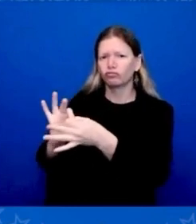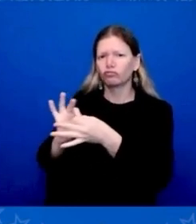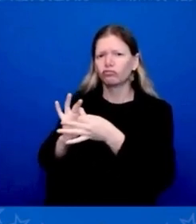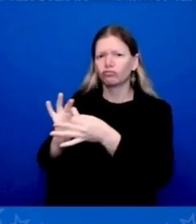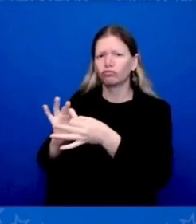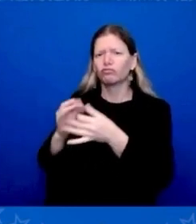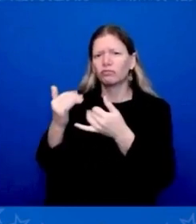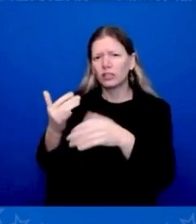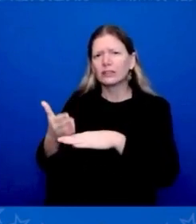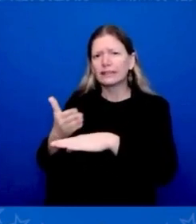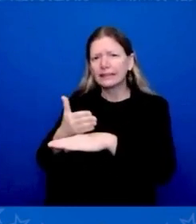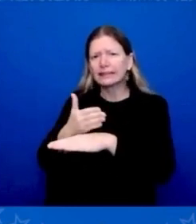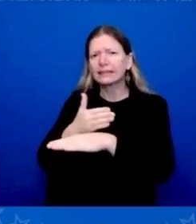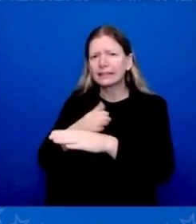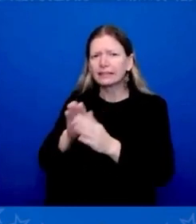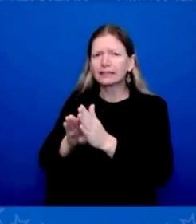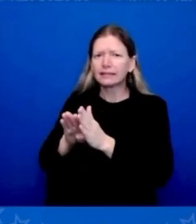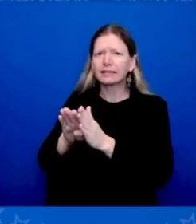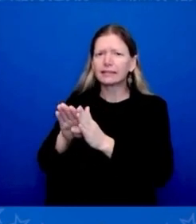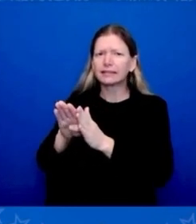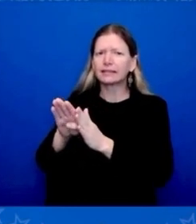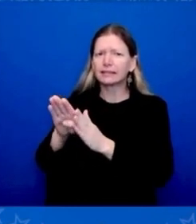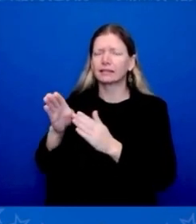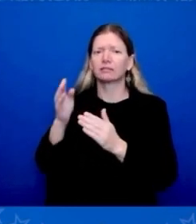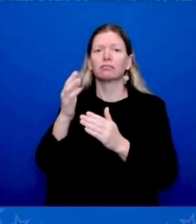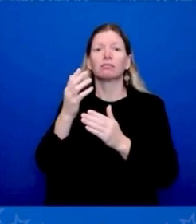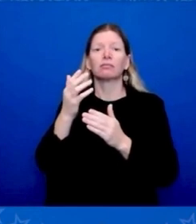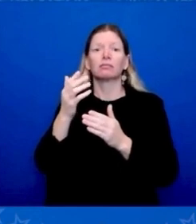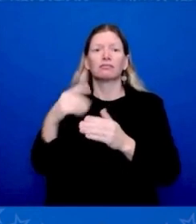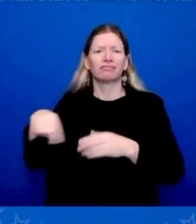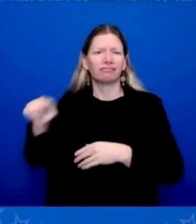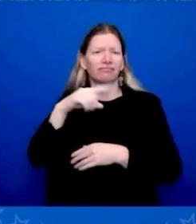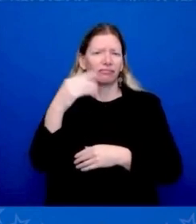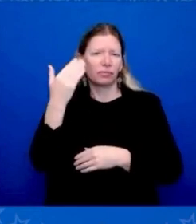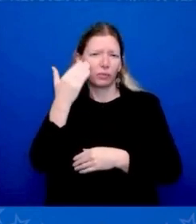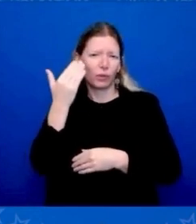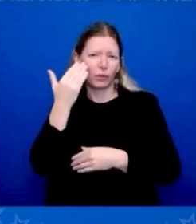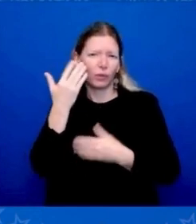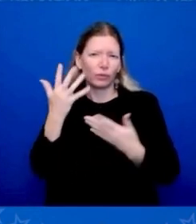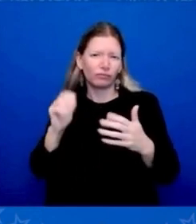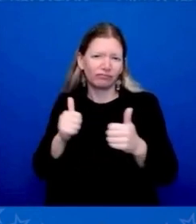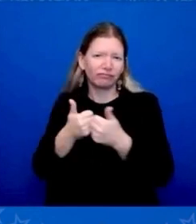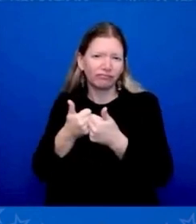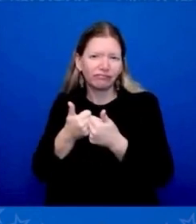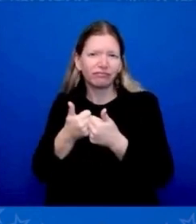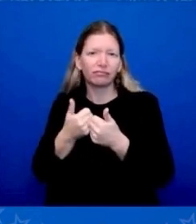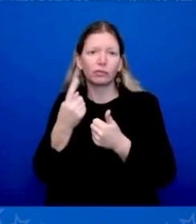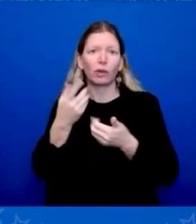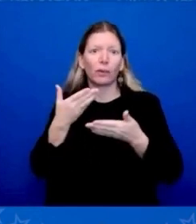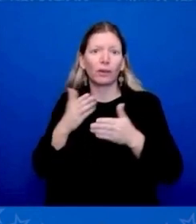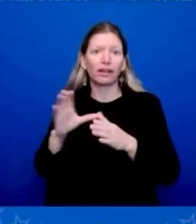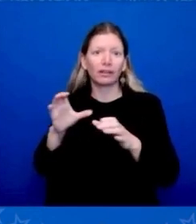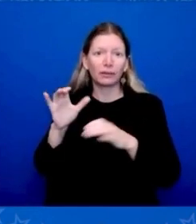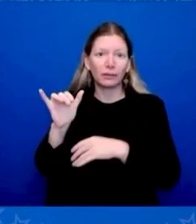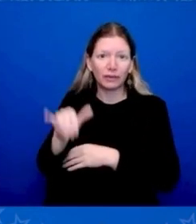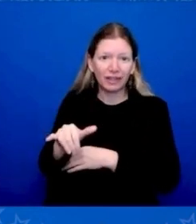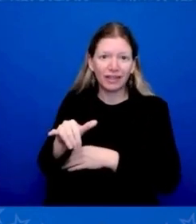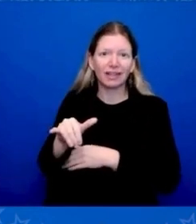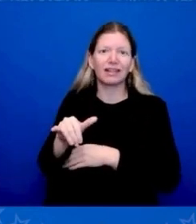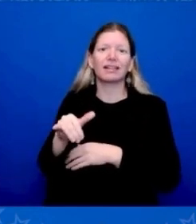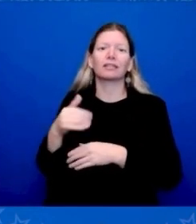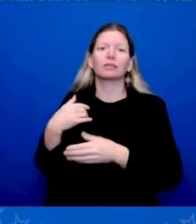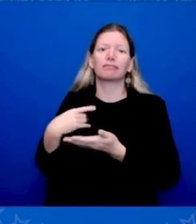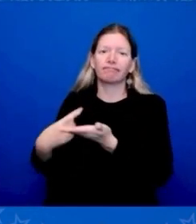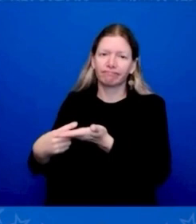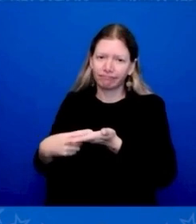And one of the ways you do that is you make sure that we are talking about the same things. And